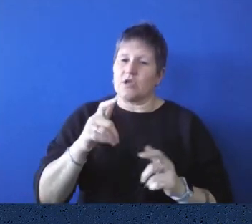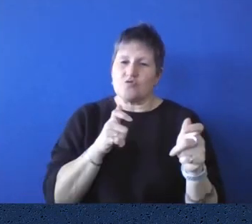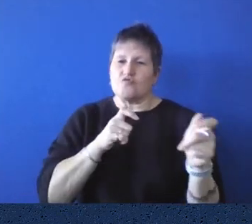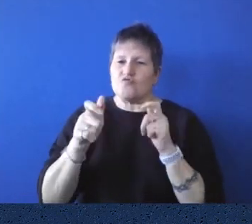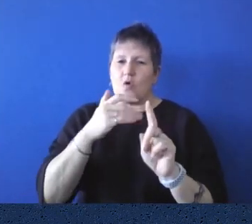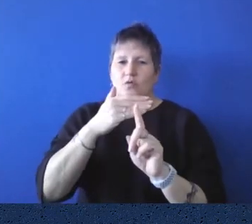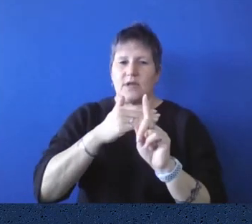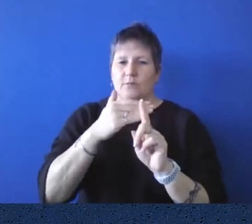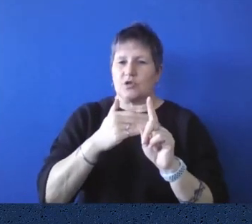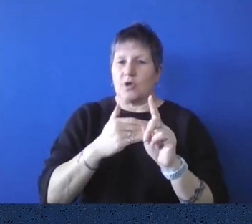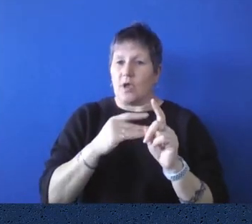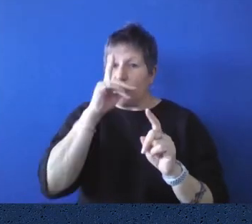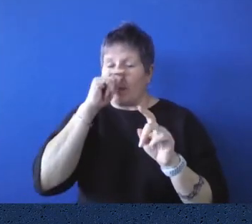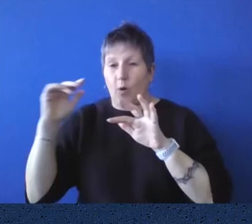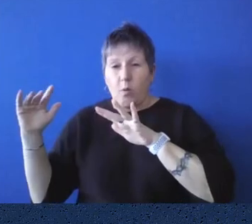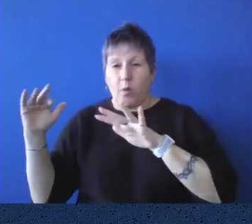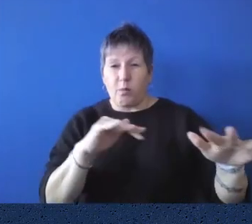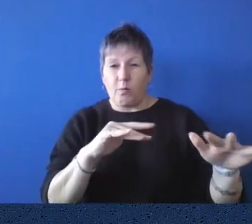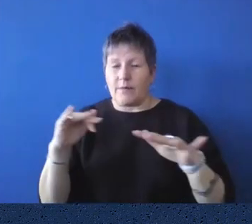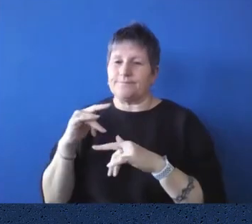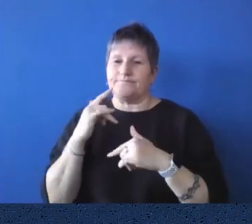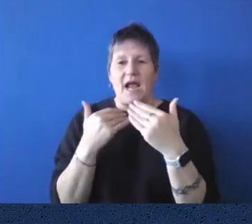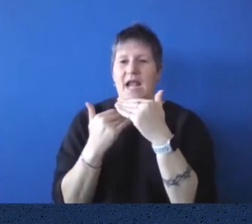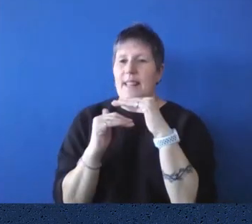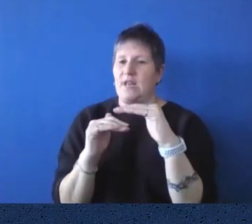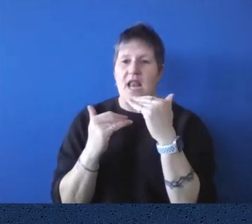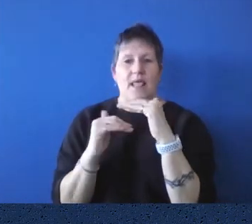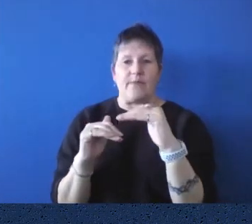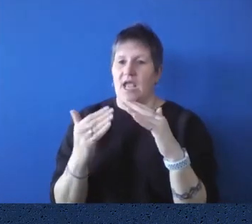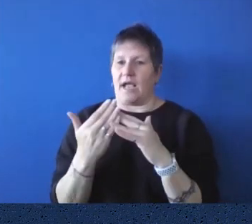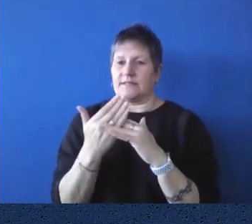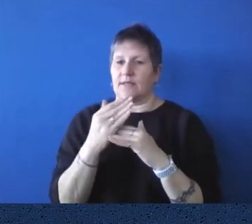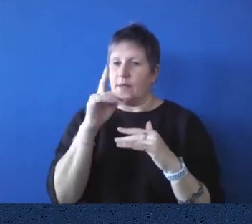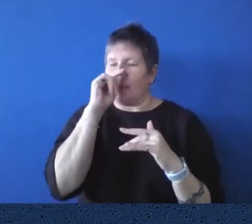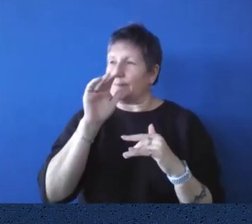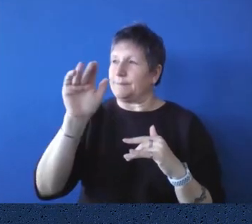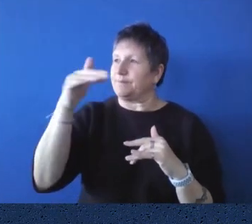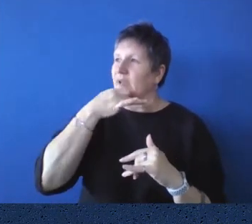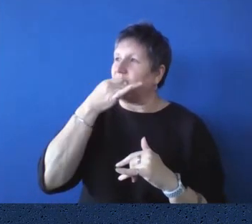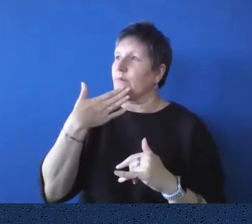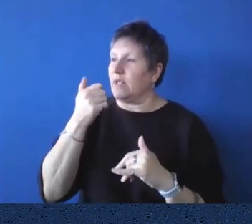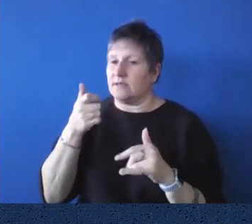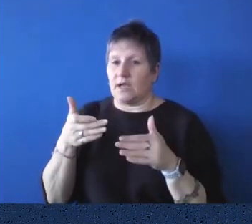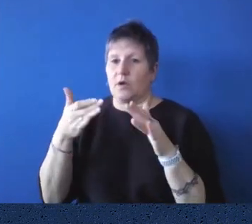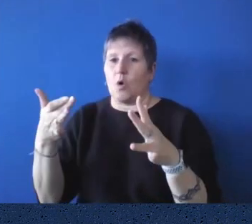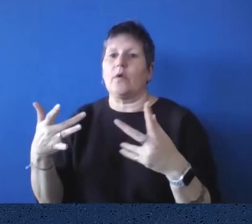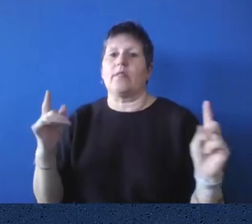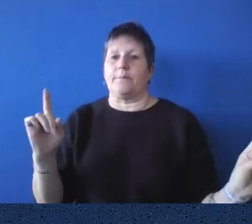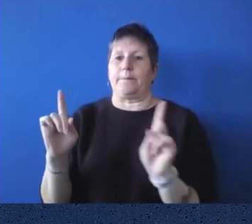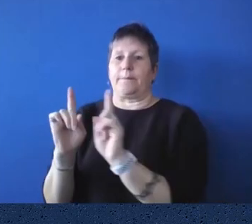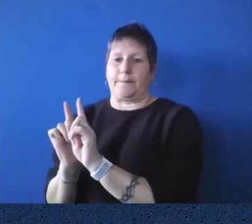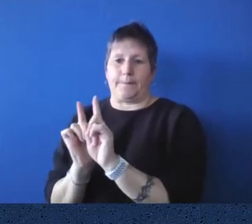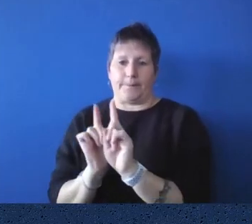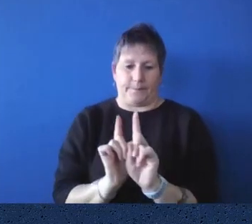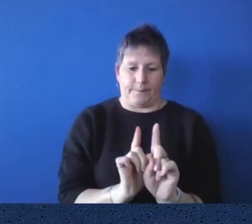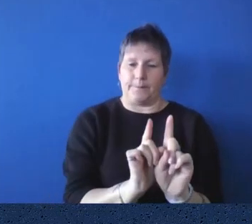to people. Exceptionally limited. People have to, you know, they have to get permission. And be escorted in there to,